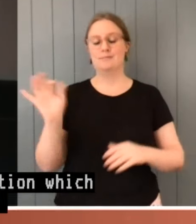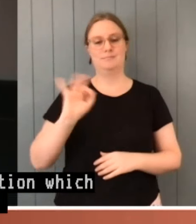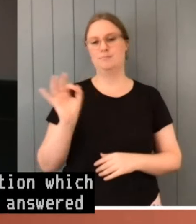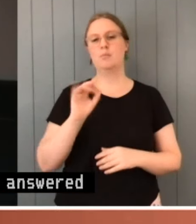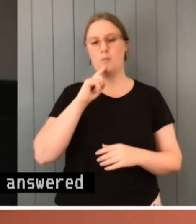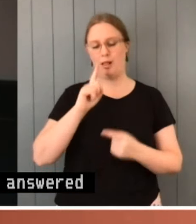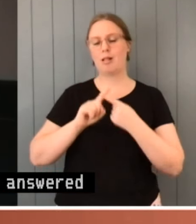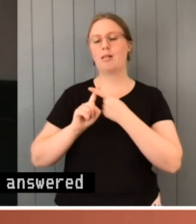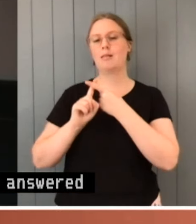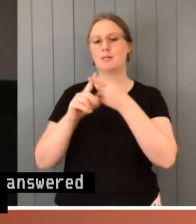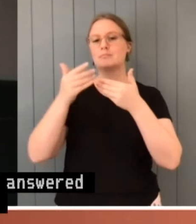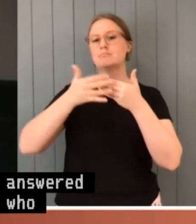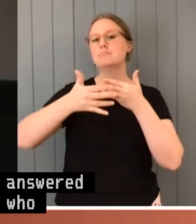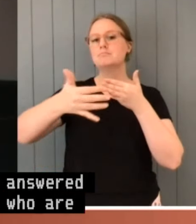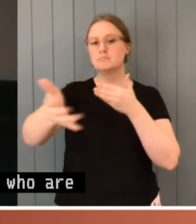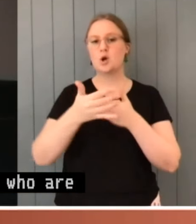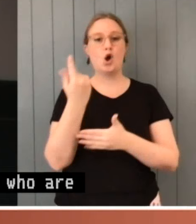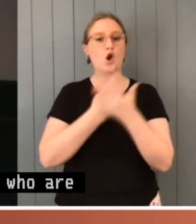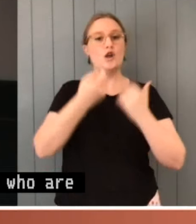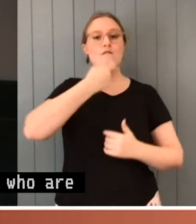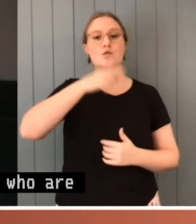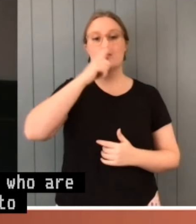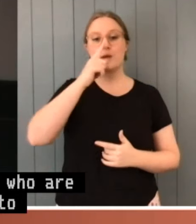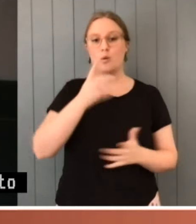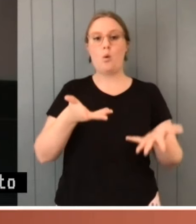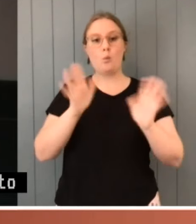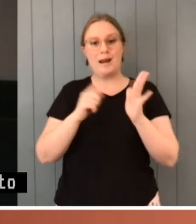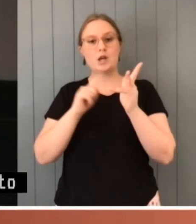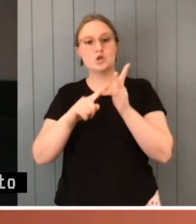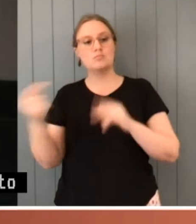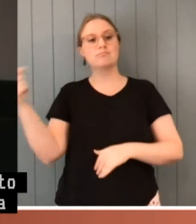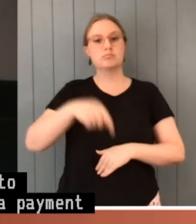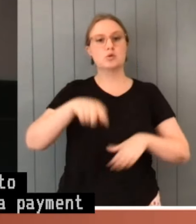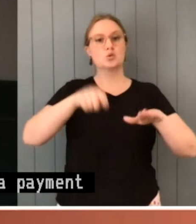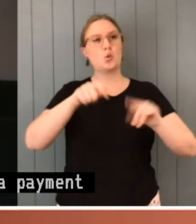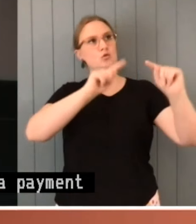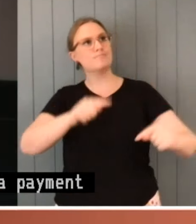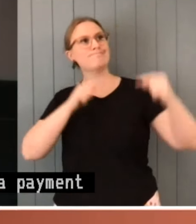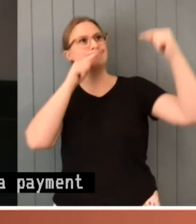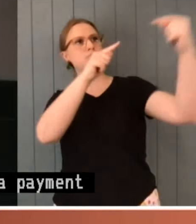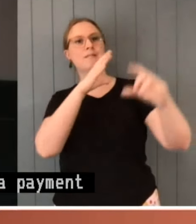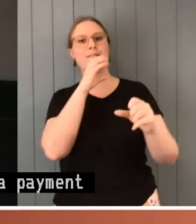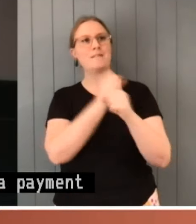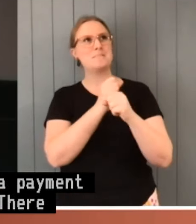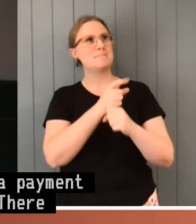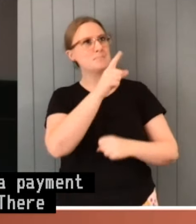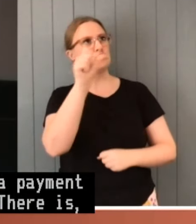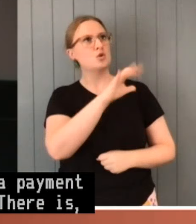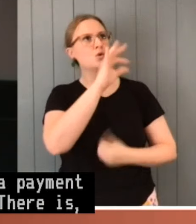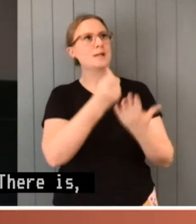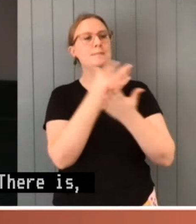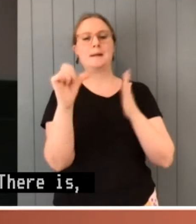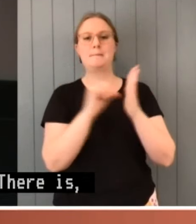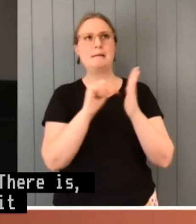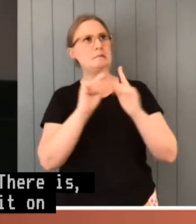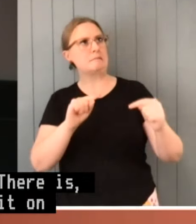come to court to challenge the validity of a payment made by the Commonwealth. There is therefore a practical limit on the accountability which can be imposed